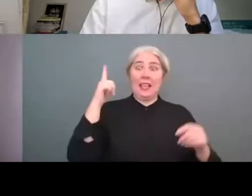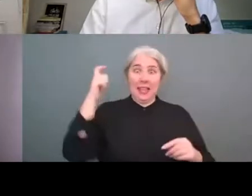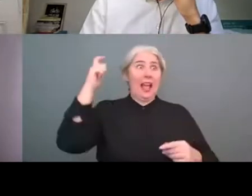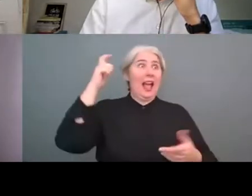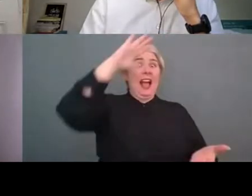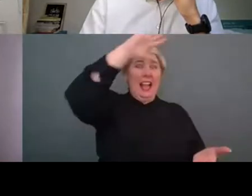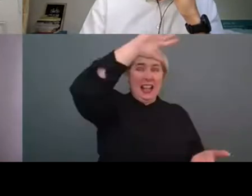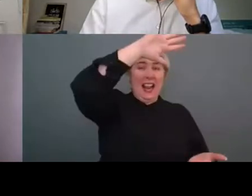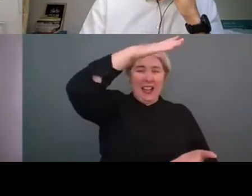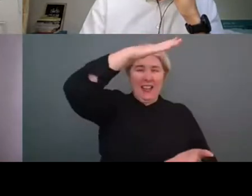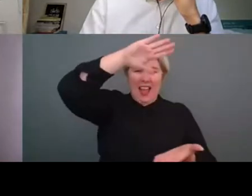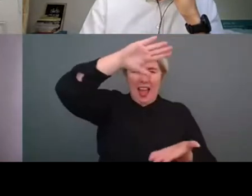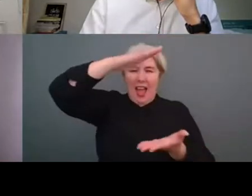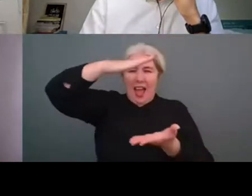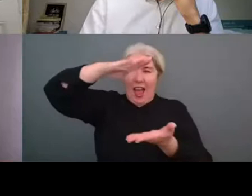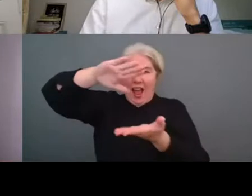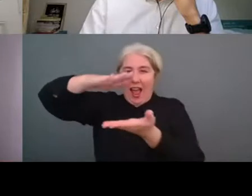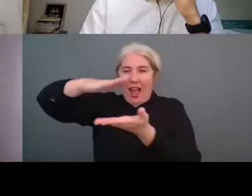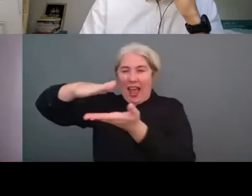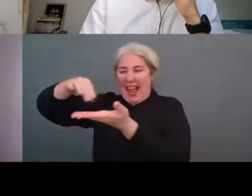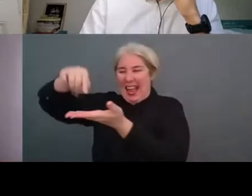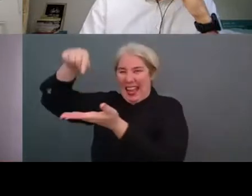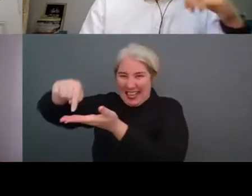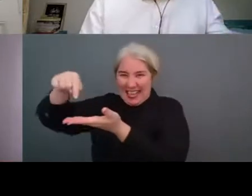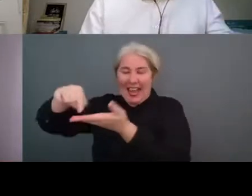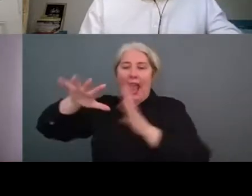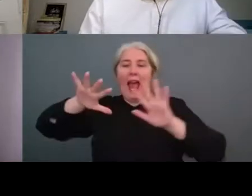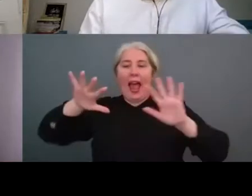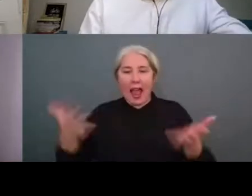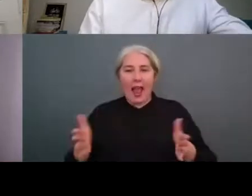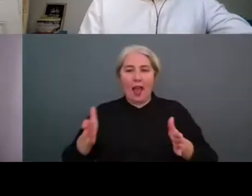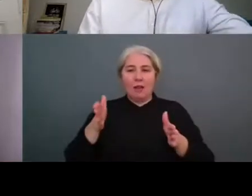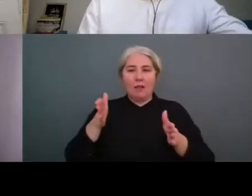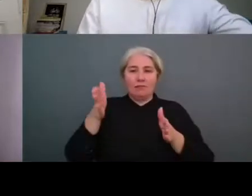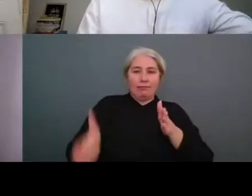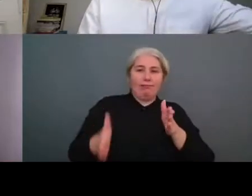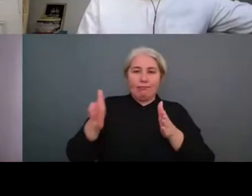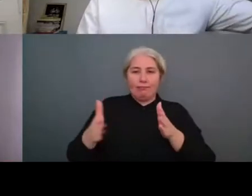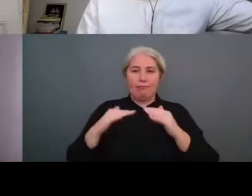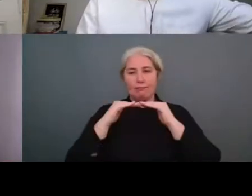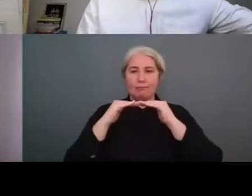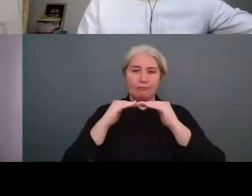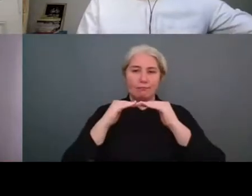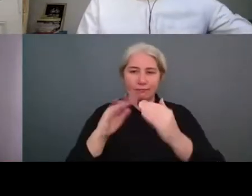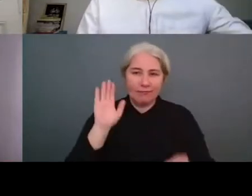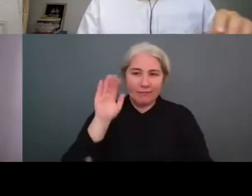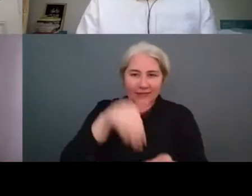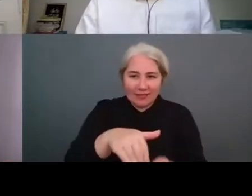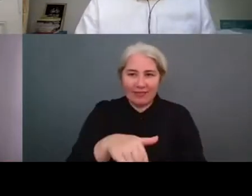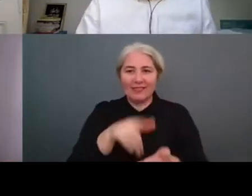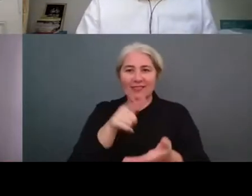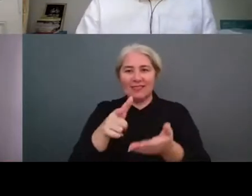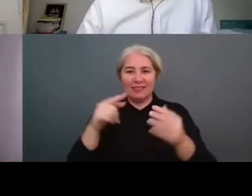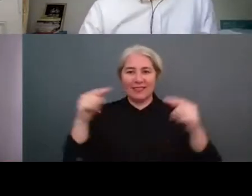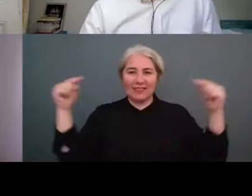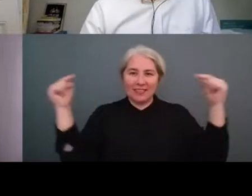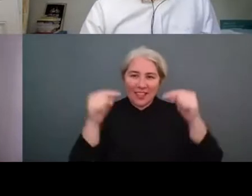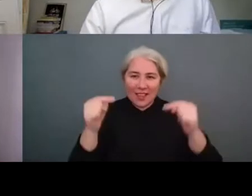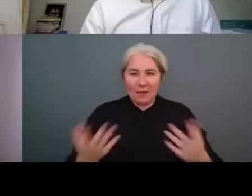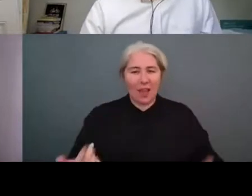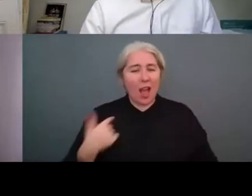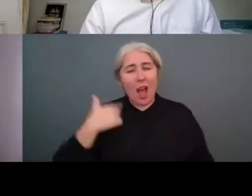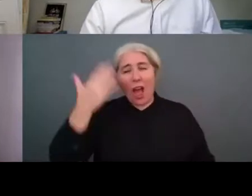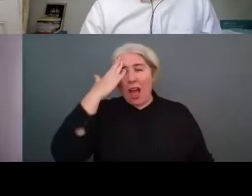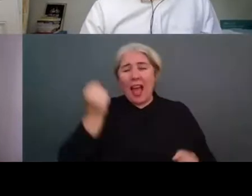um and i know there are a lot of good that you know good approaches out there guidelines there's tons that has been done already on